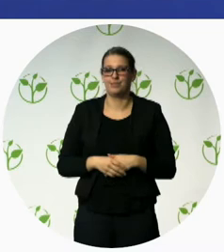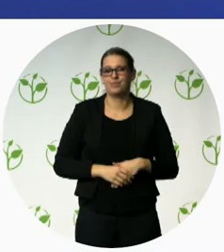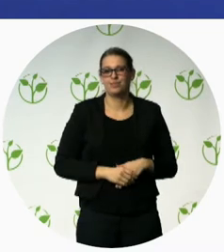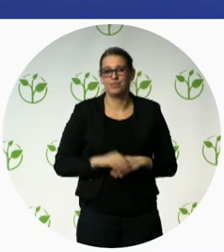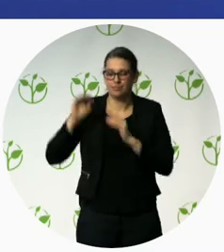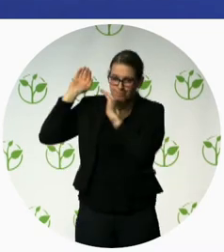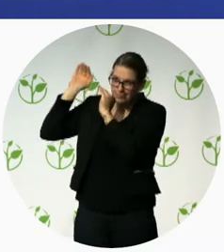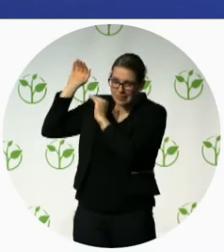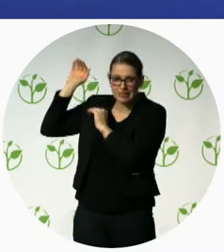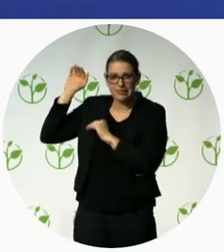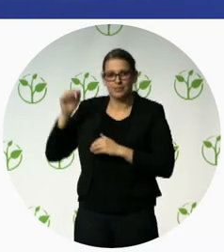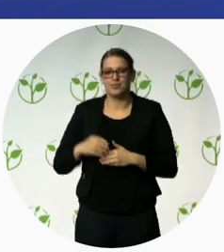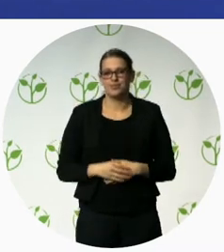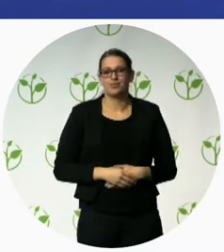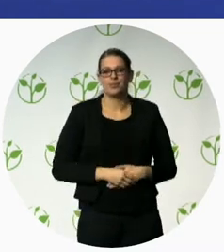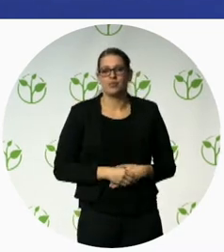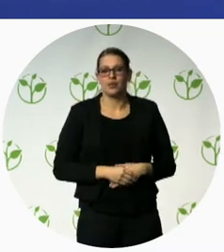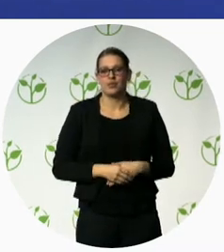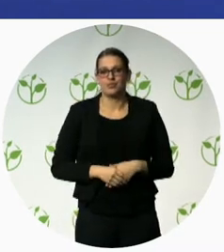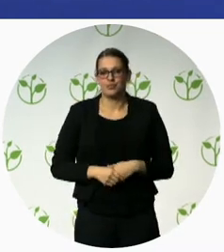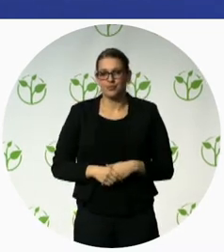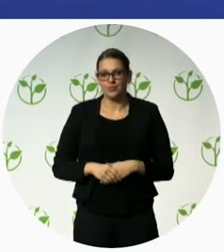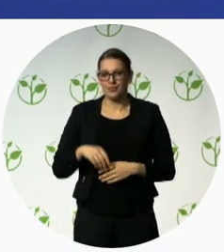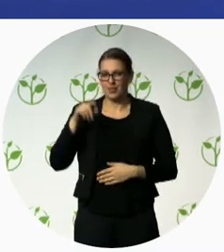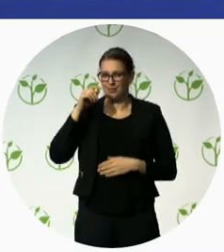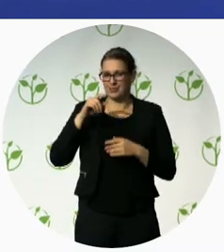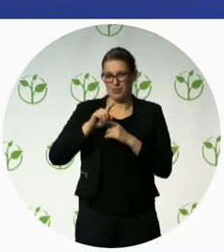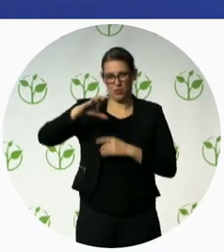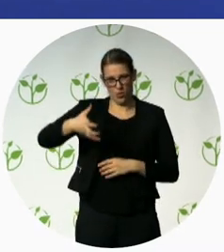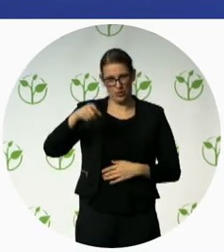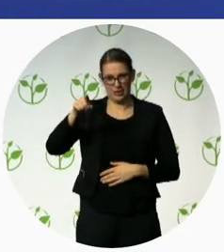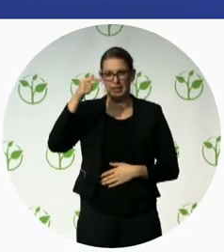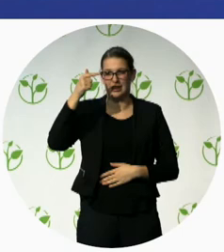instance, in Tanzania, between Tanzania and Rwanda also,